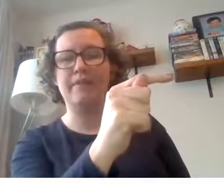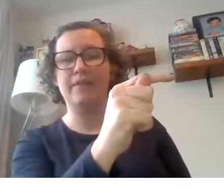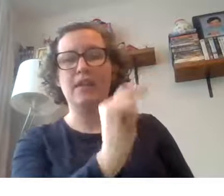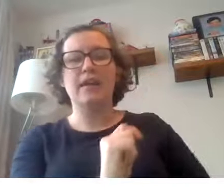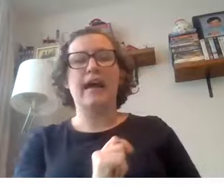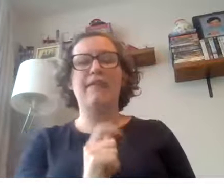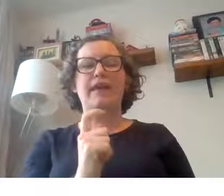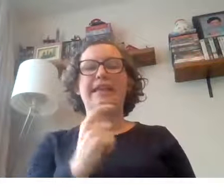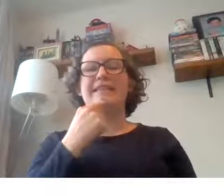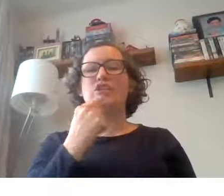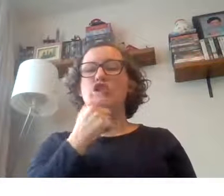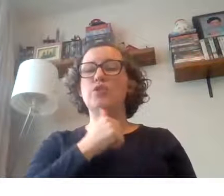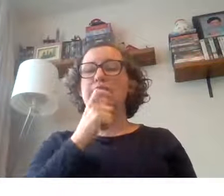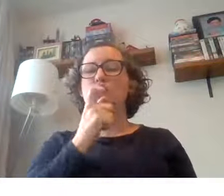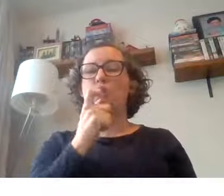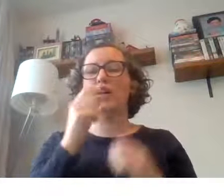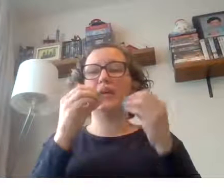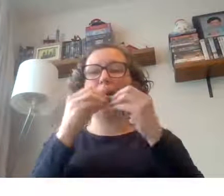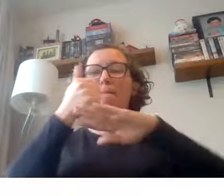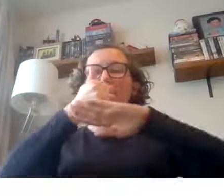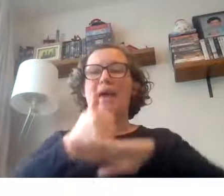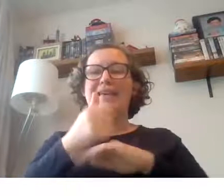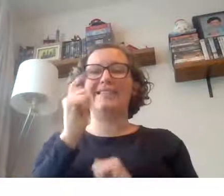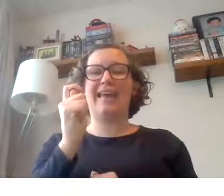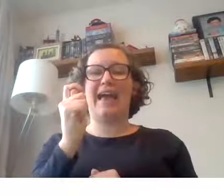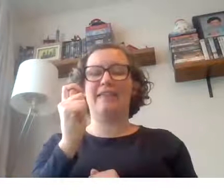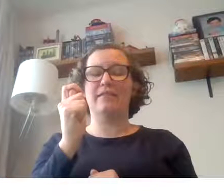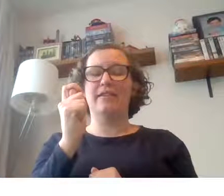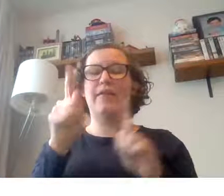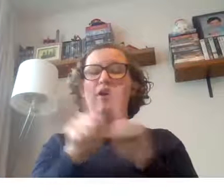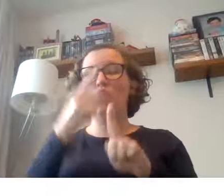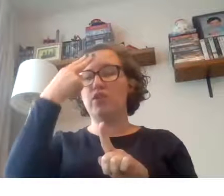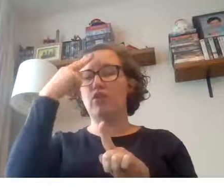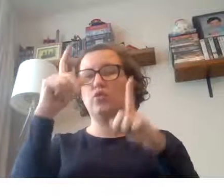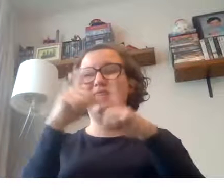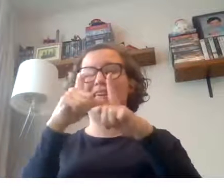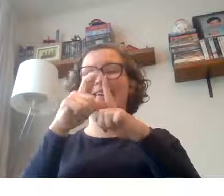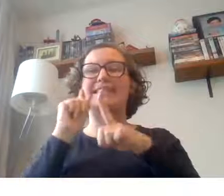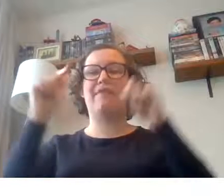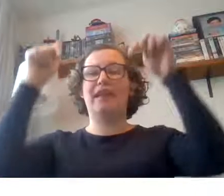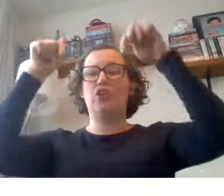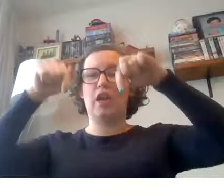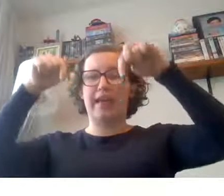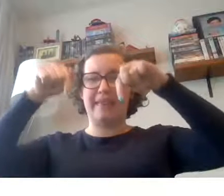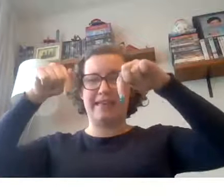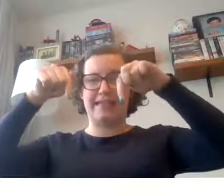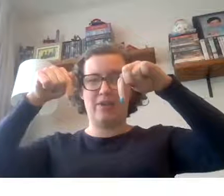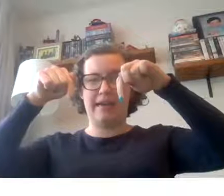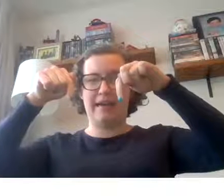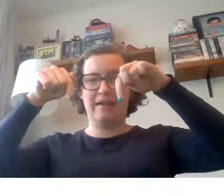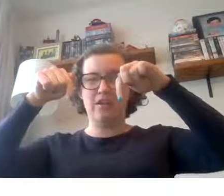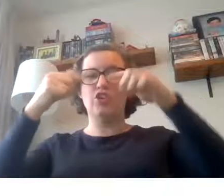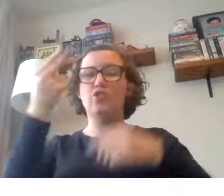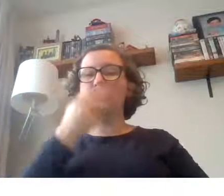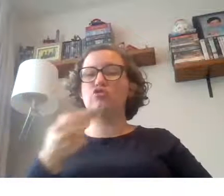look here and then it uses the word base 10 they're also called deans and they look like this